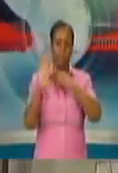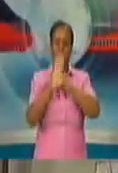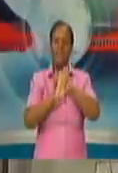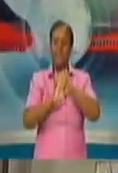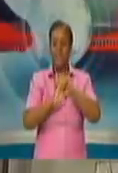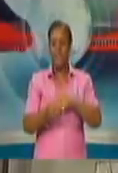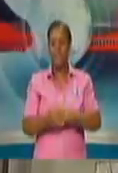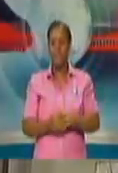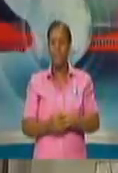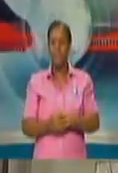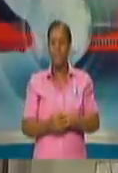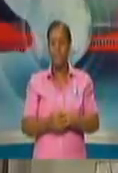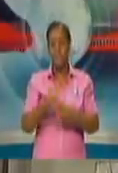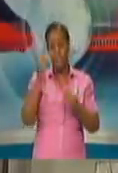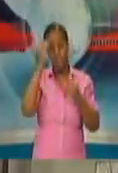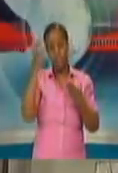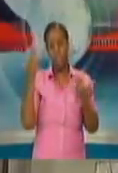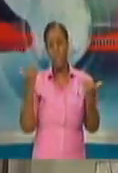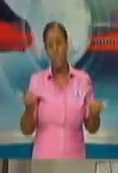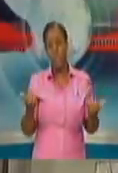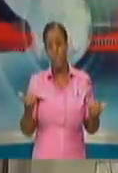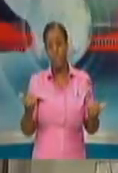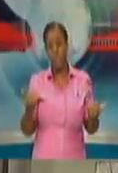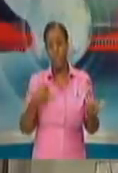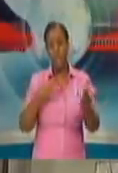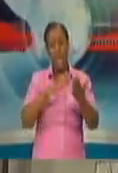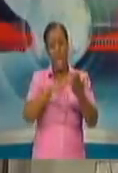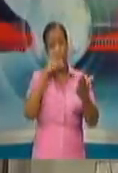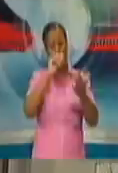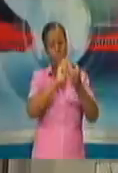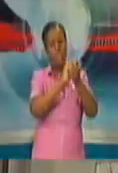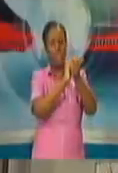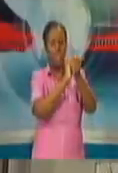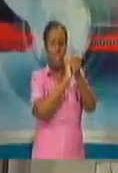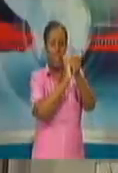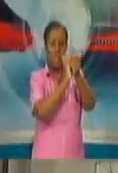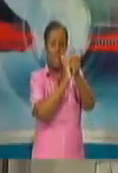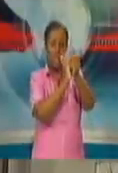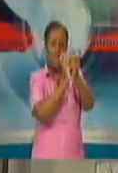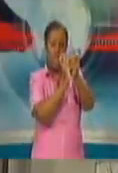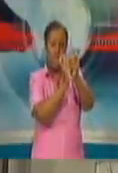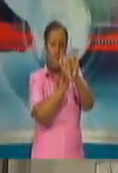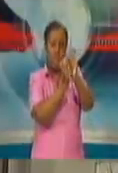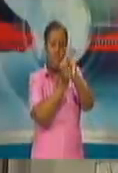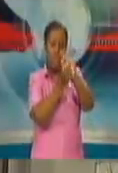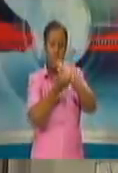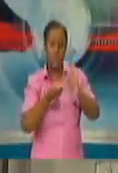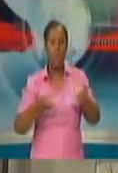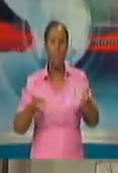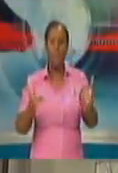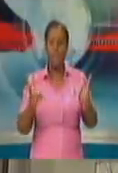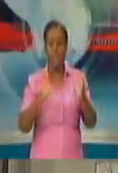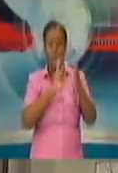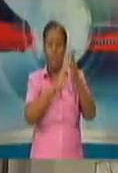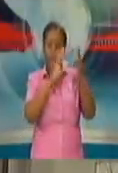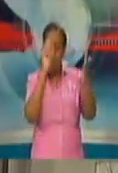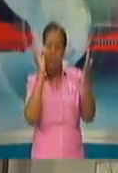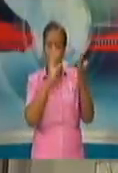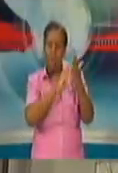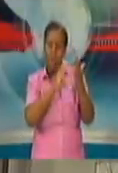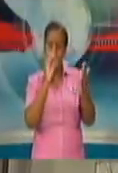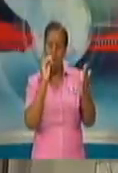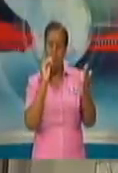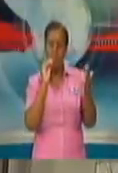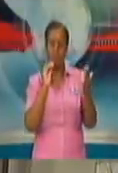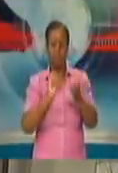adapt to the virus that we adopt, adapt and adopt, adapt and adopt. We are adapting to the